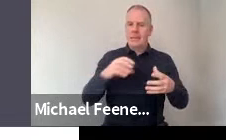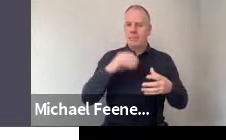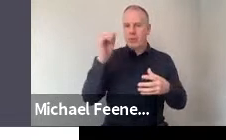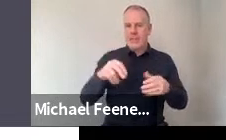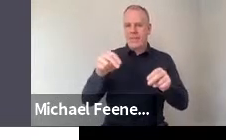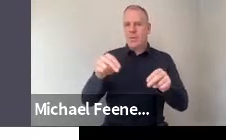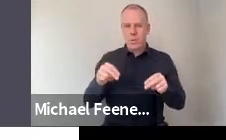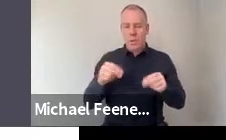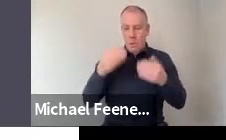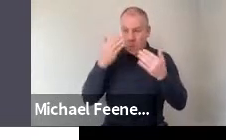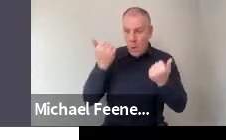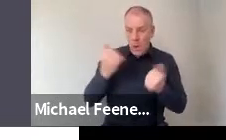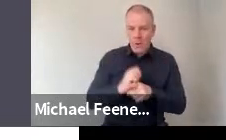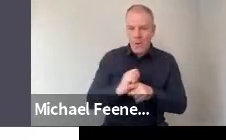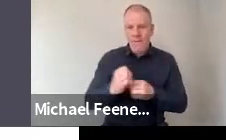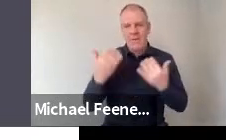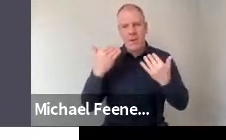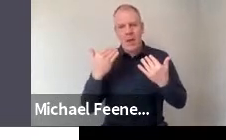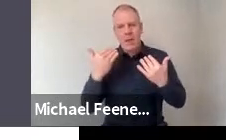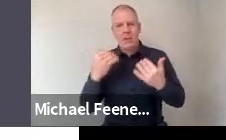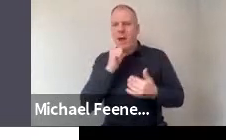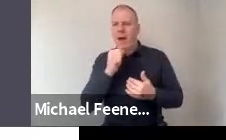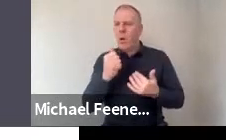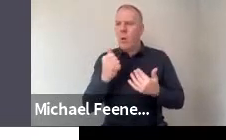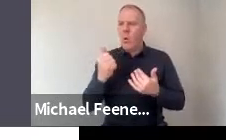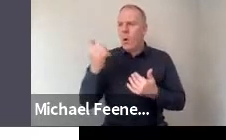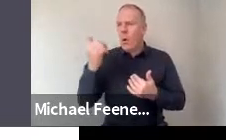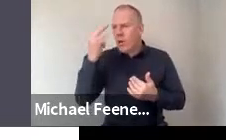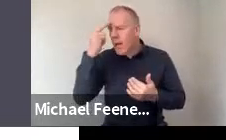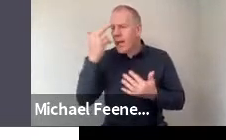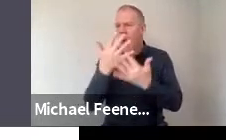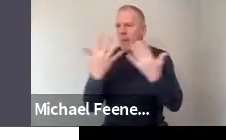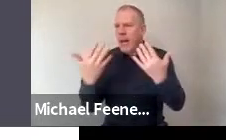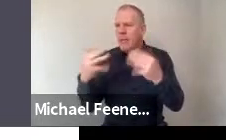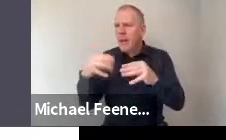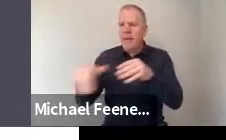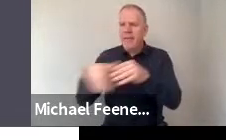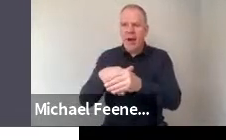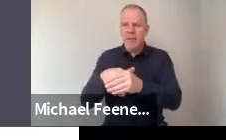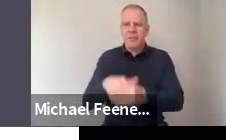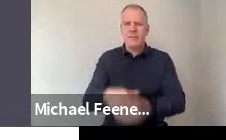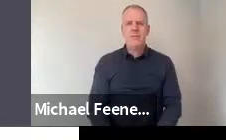responses, suggesting that they don't have an opinion on that already.